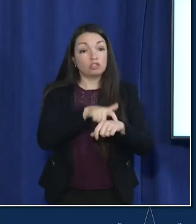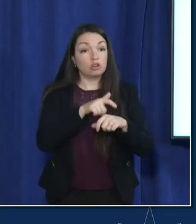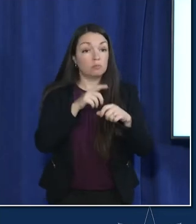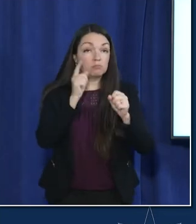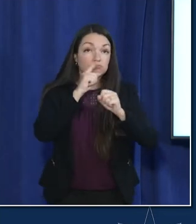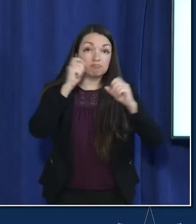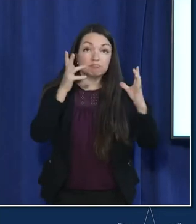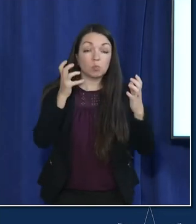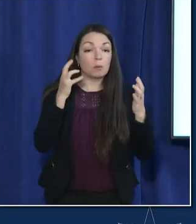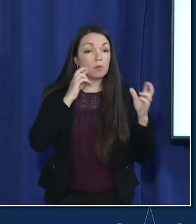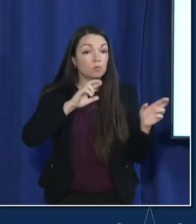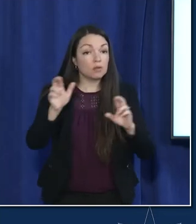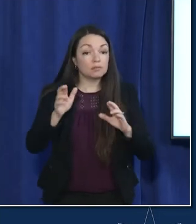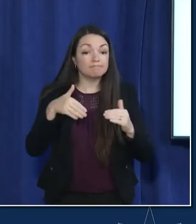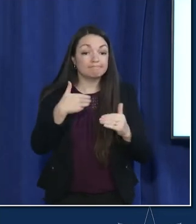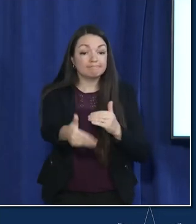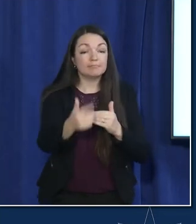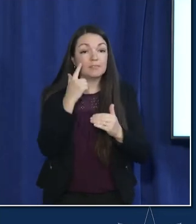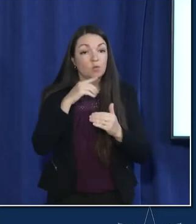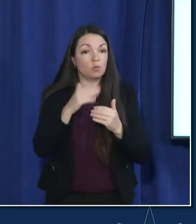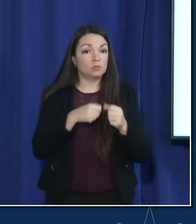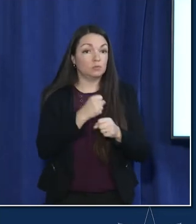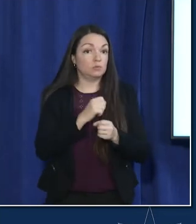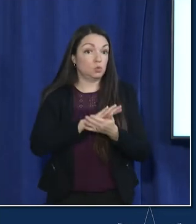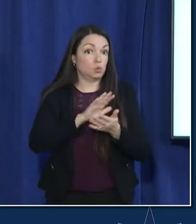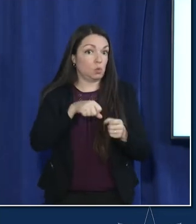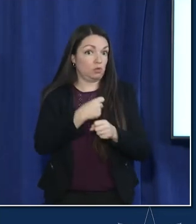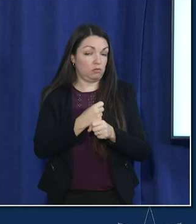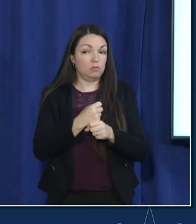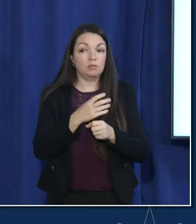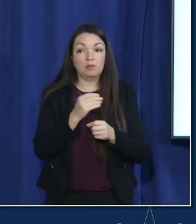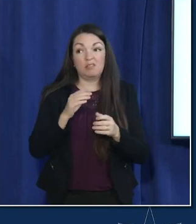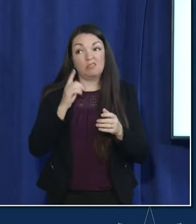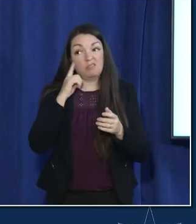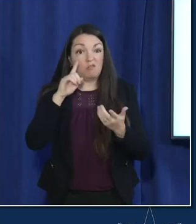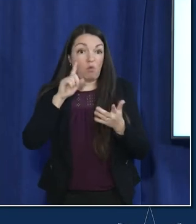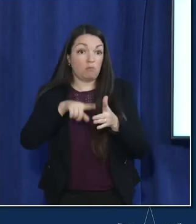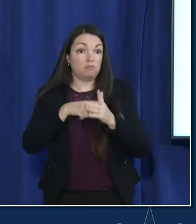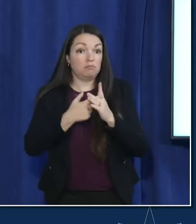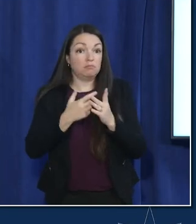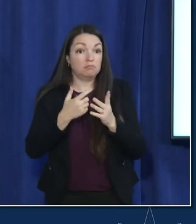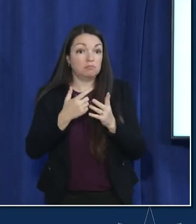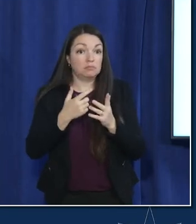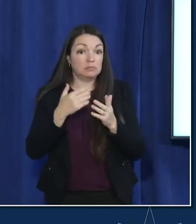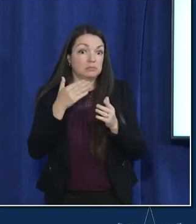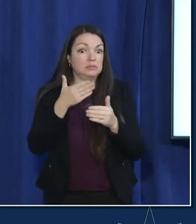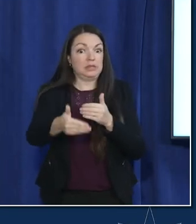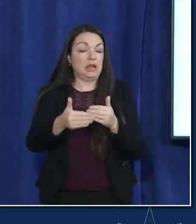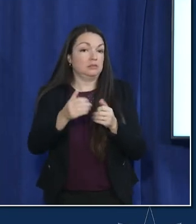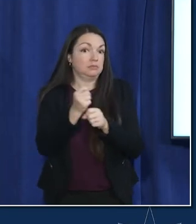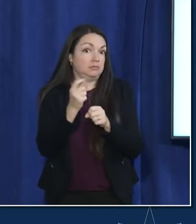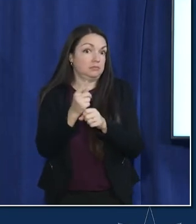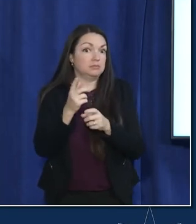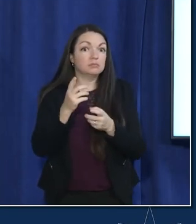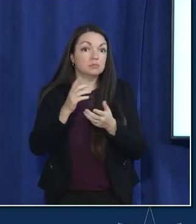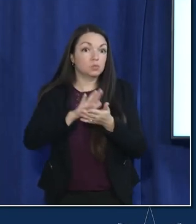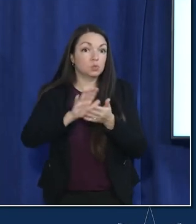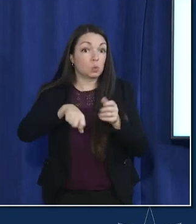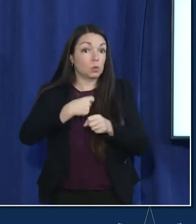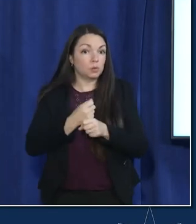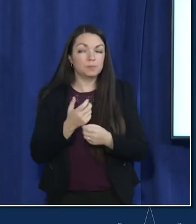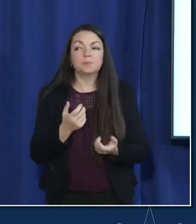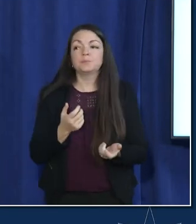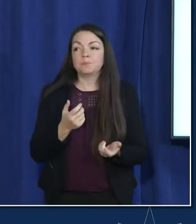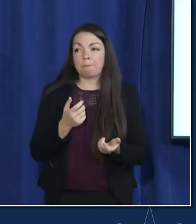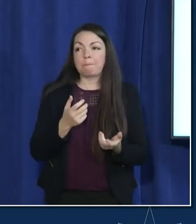up uh through the end of the school year and really if necessary through the beginning of the next school year so that's that's really what our goal is so we're starting small to learn but